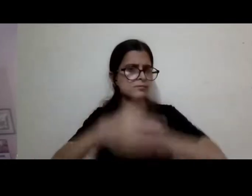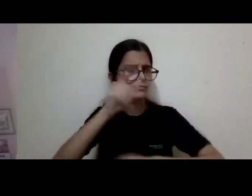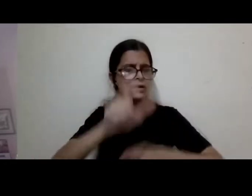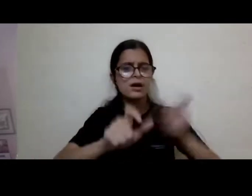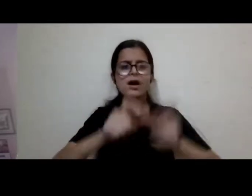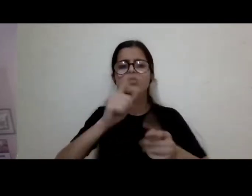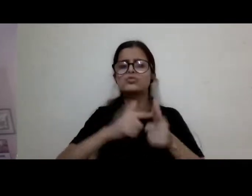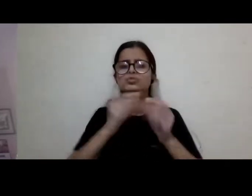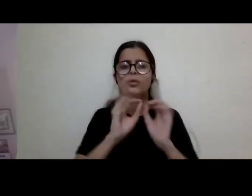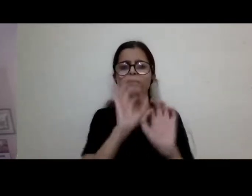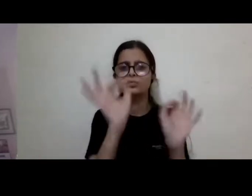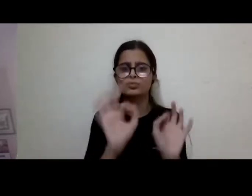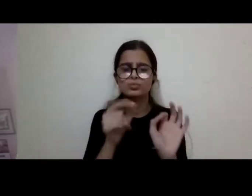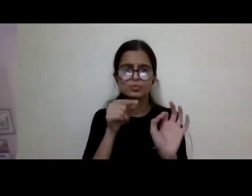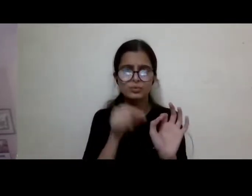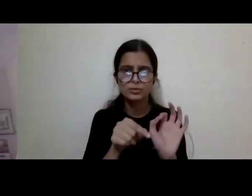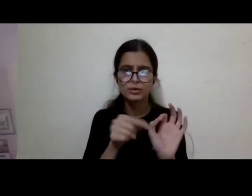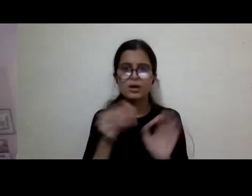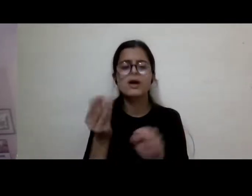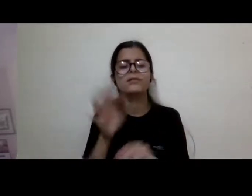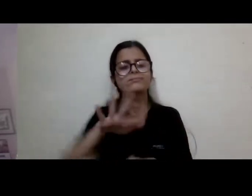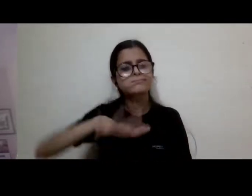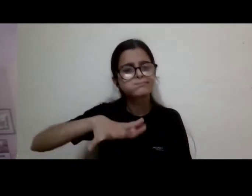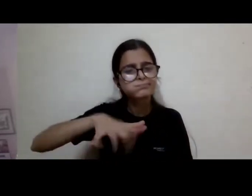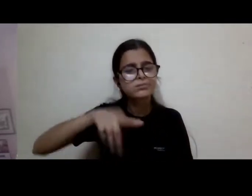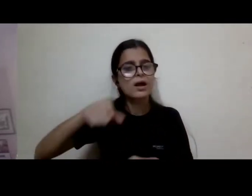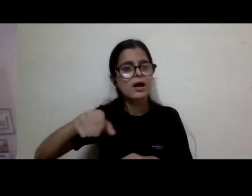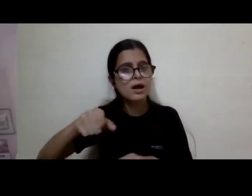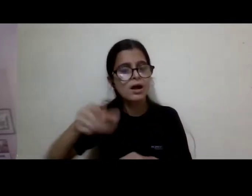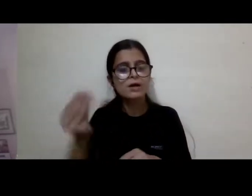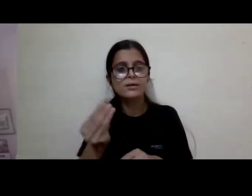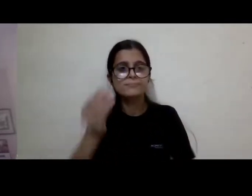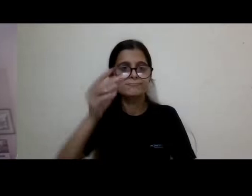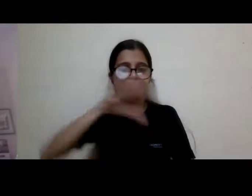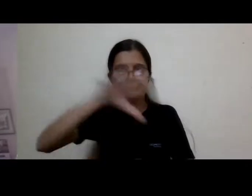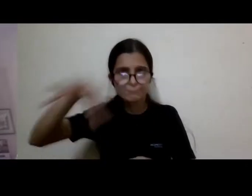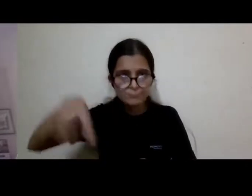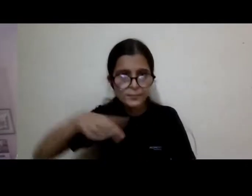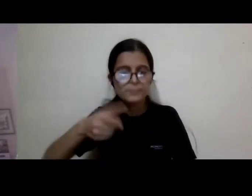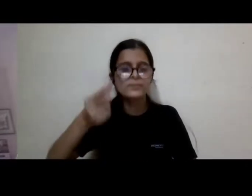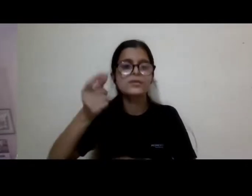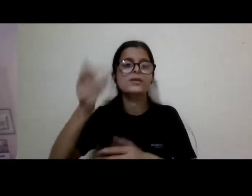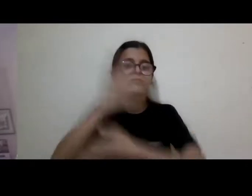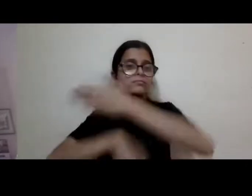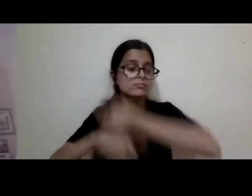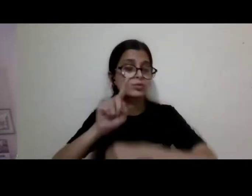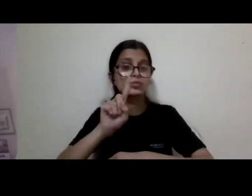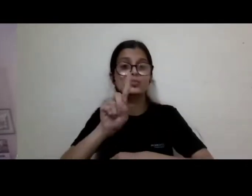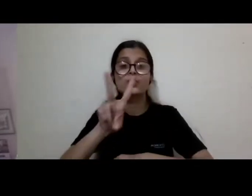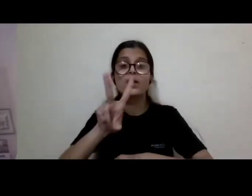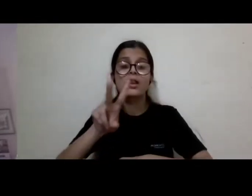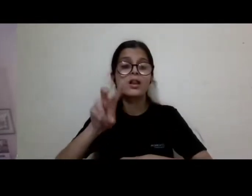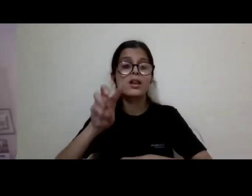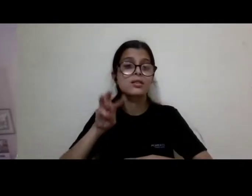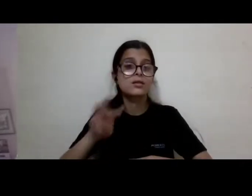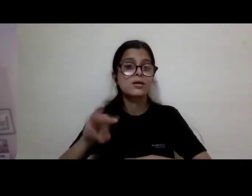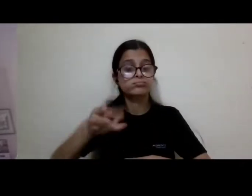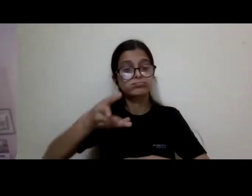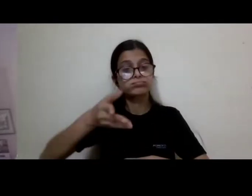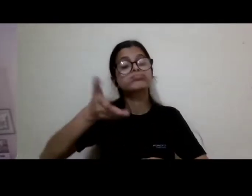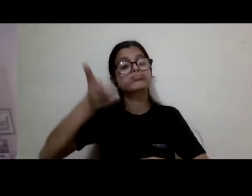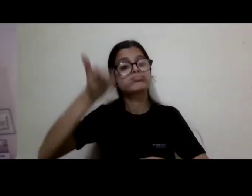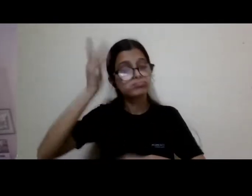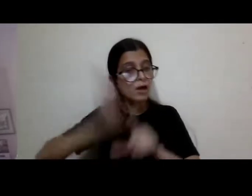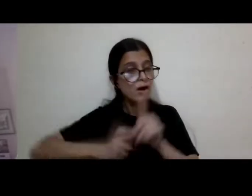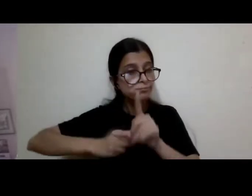Uh, the average income in the United States for people with disabilities is like 12,000 a year, $12,000 a year. mean, we're talking about extreme